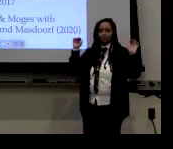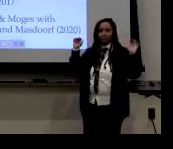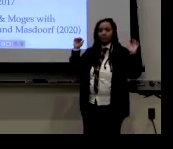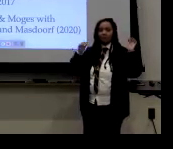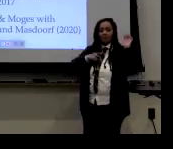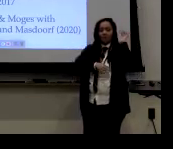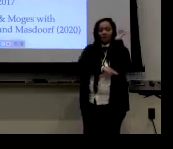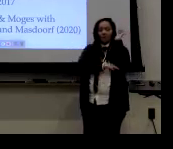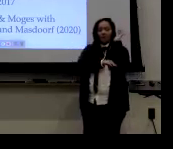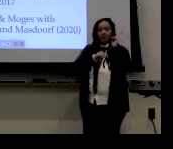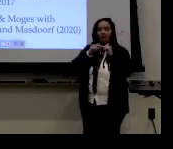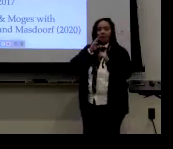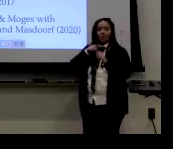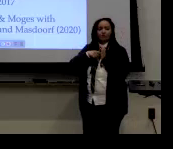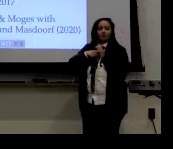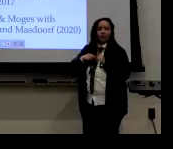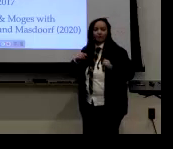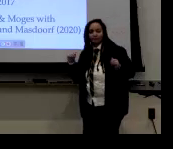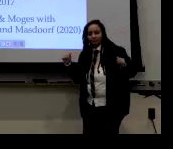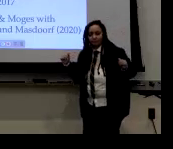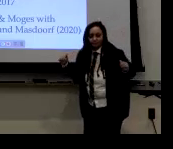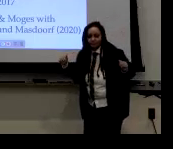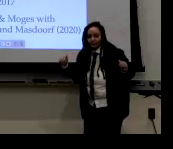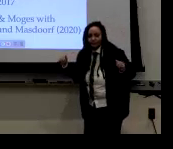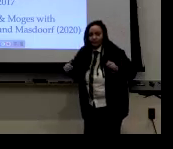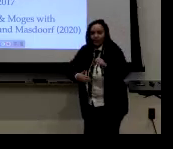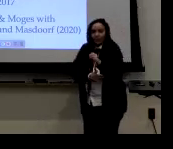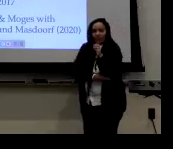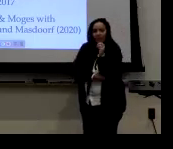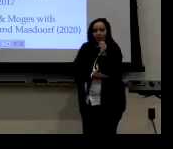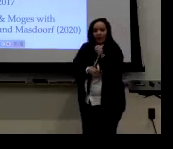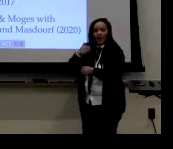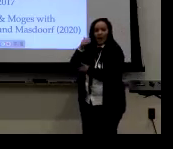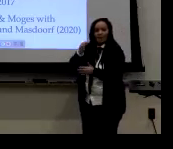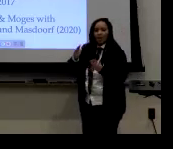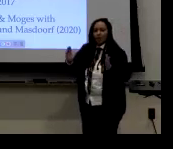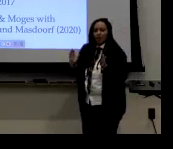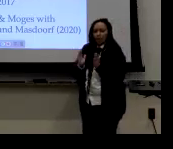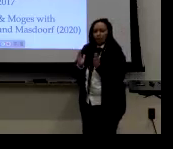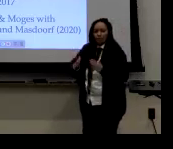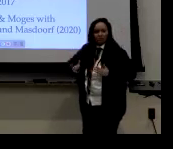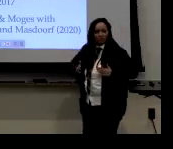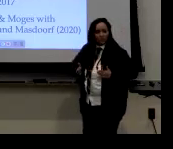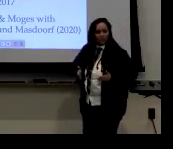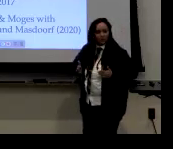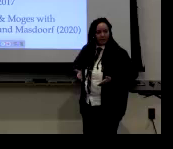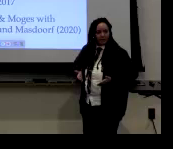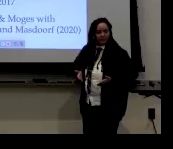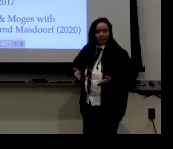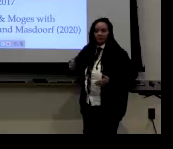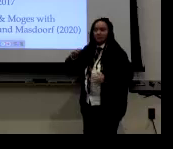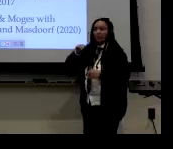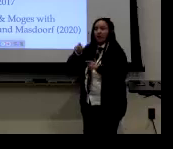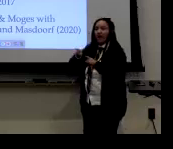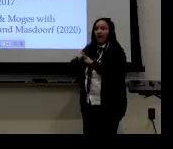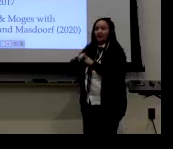That's one of the gender markings, where the elbow goes, know, how your body moves and to show gender, you know, the